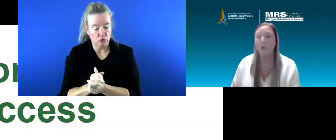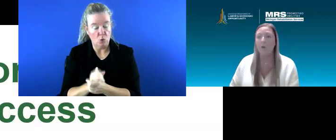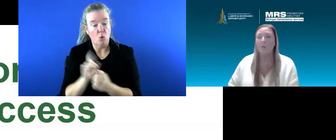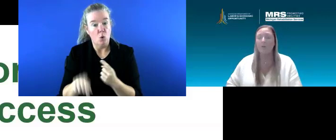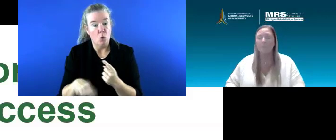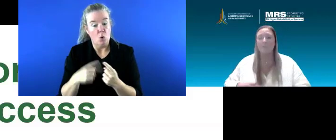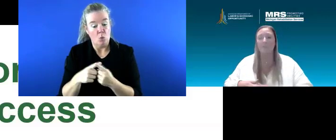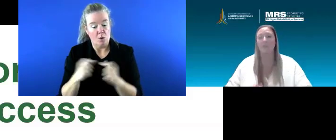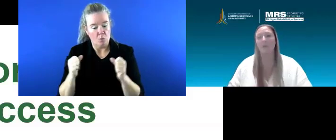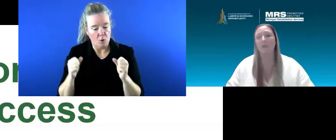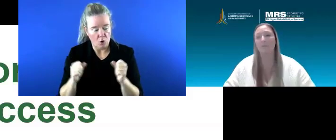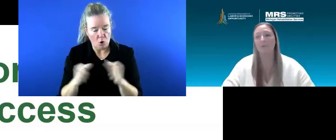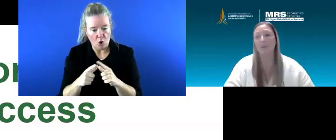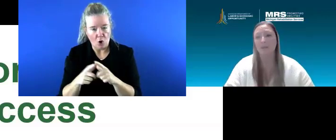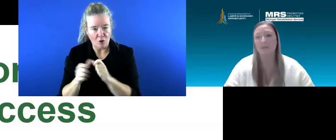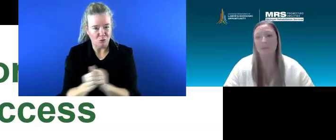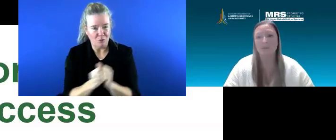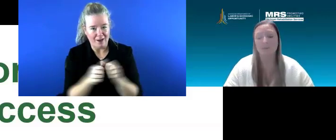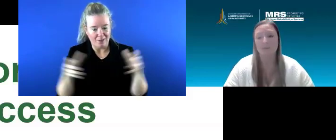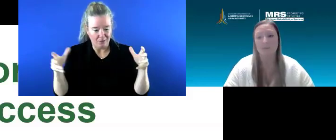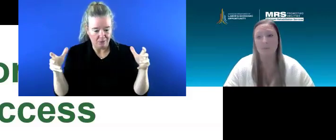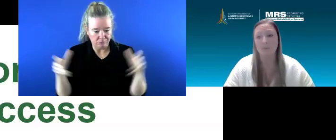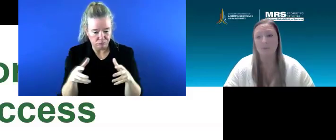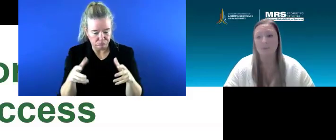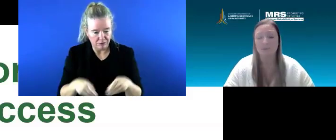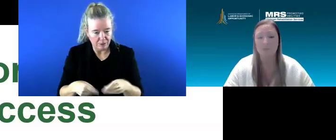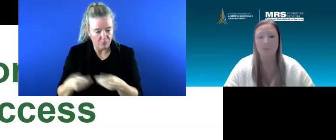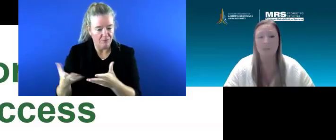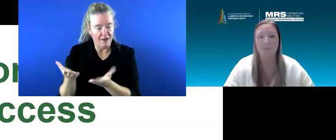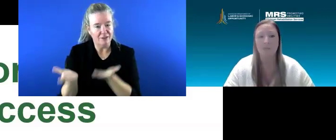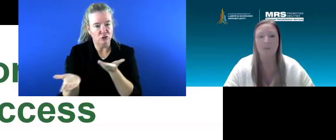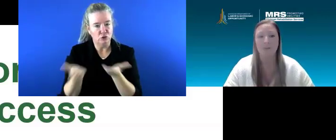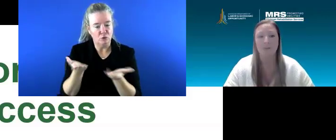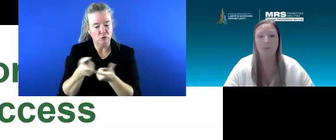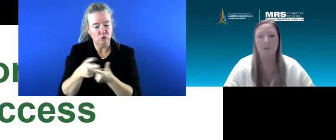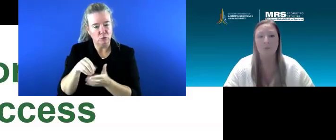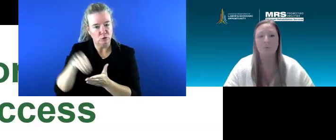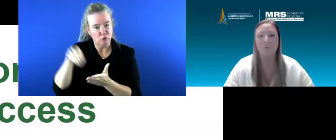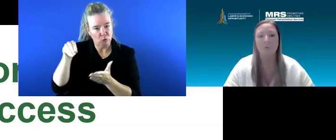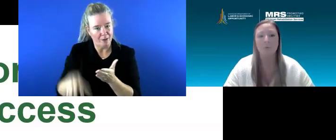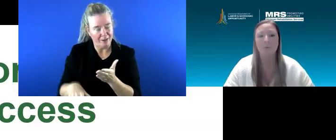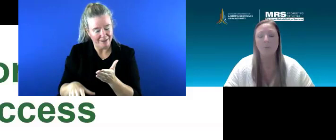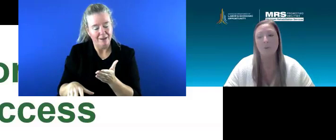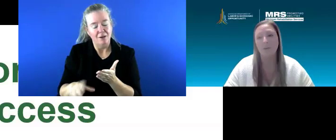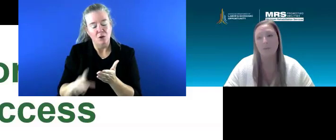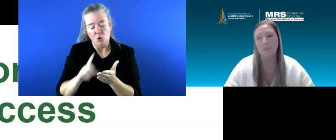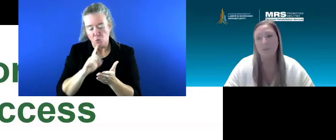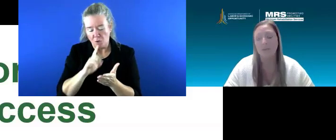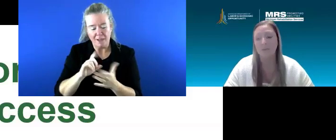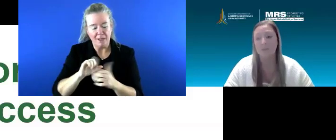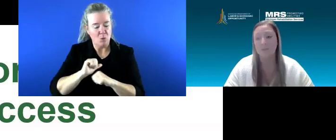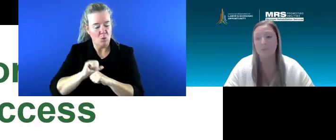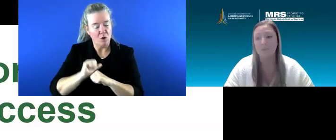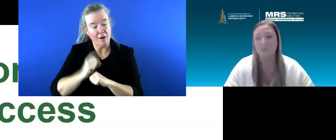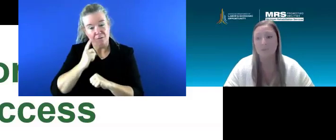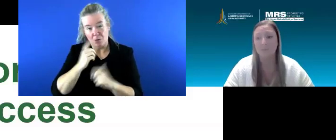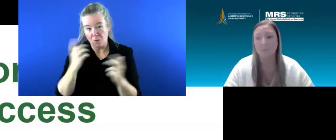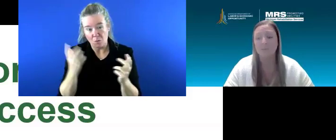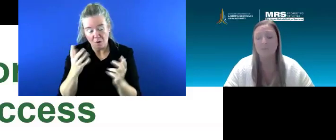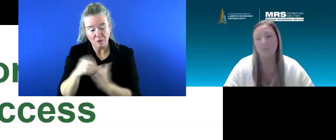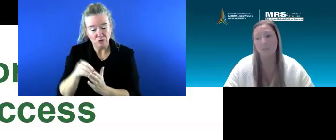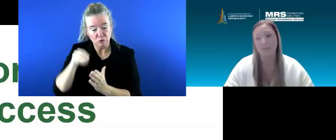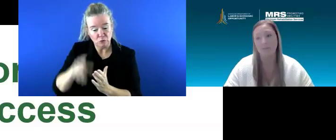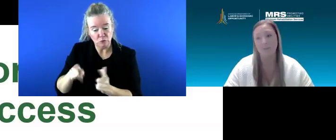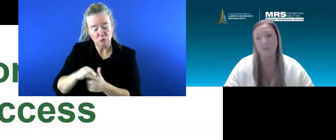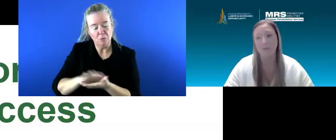we all come together and providing that service, those services to that student, we're really working for the student to